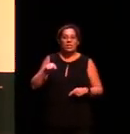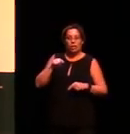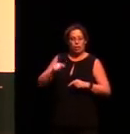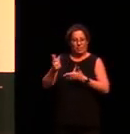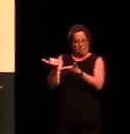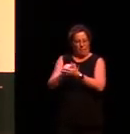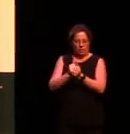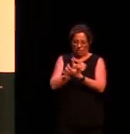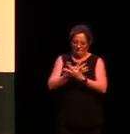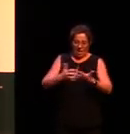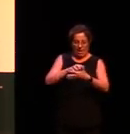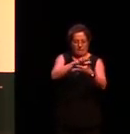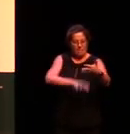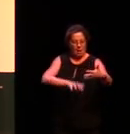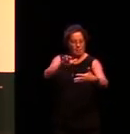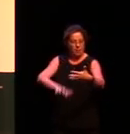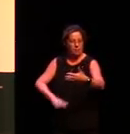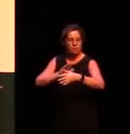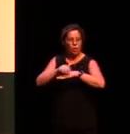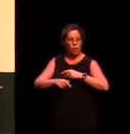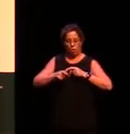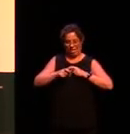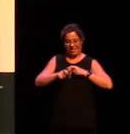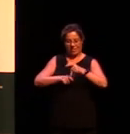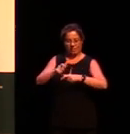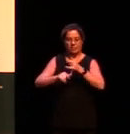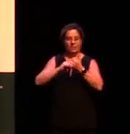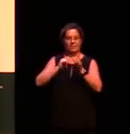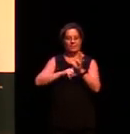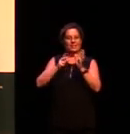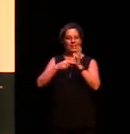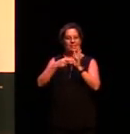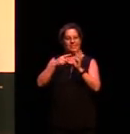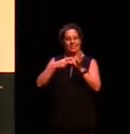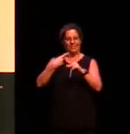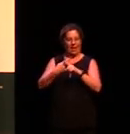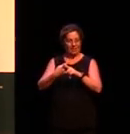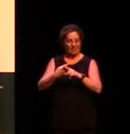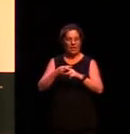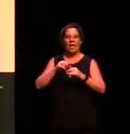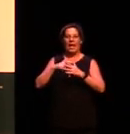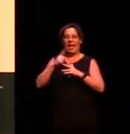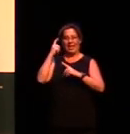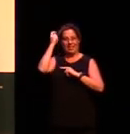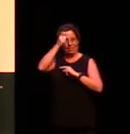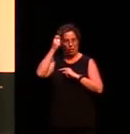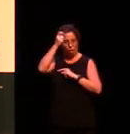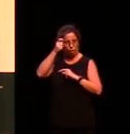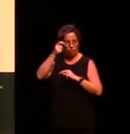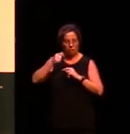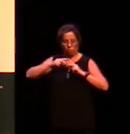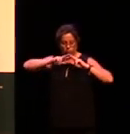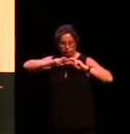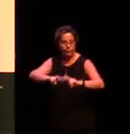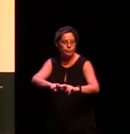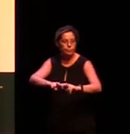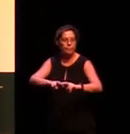the challenges that the grammatical structures of Australian Aboriginal languages pose to our understanding